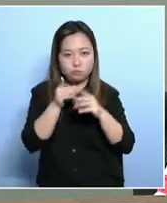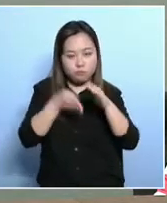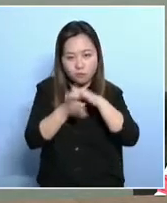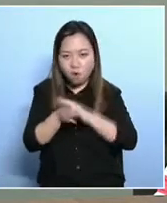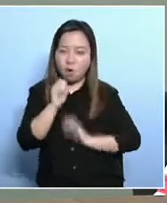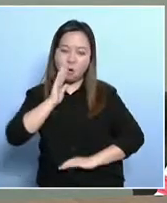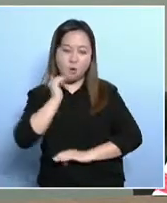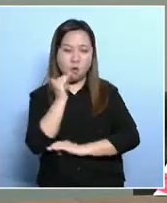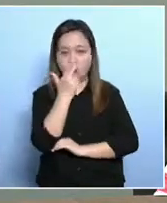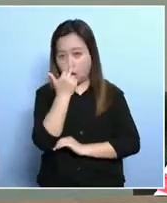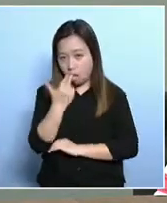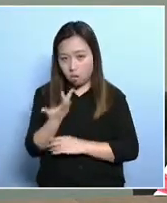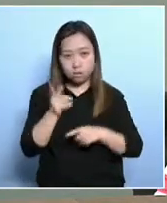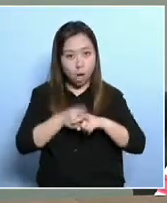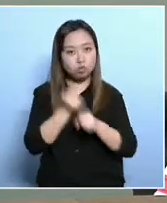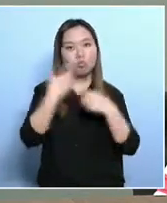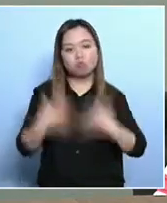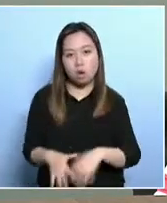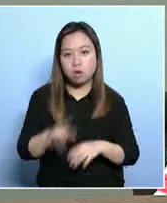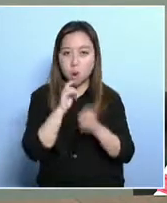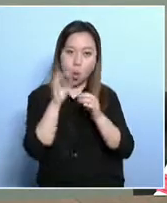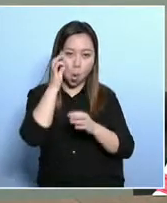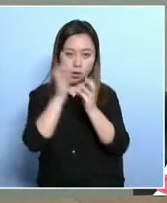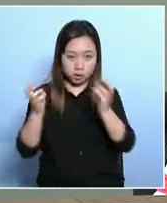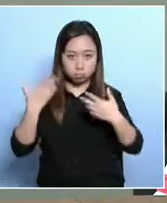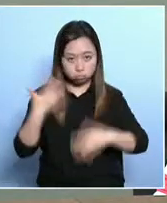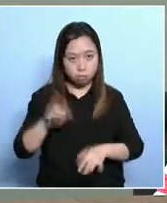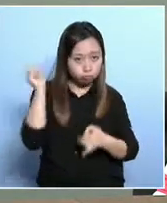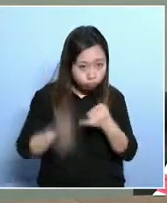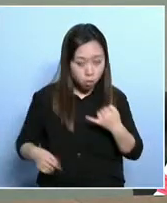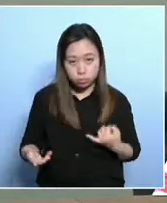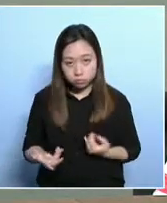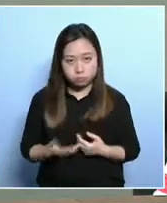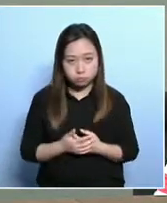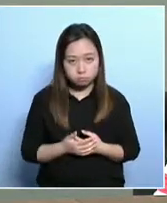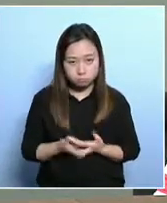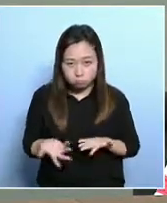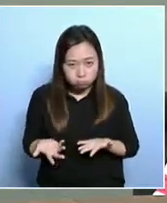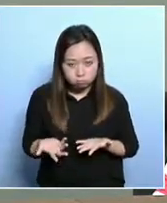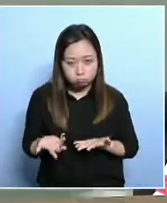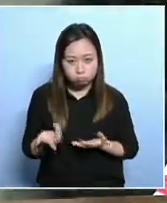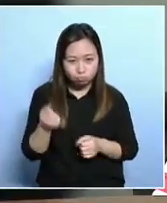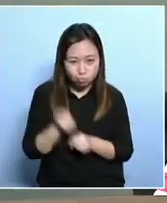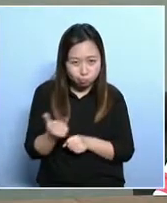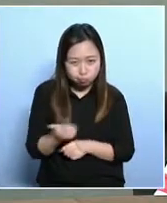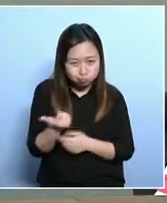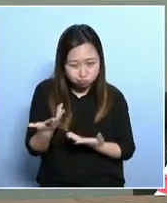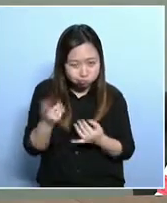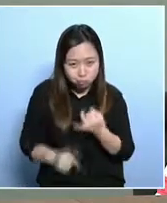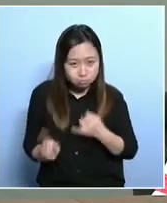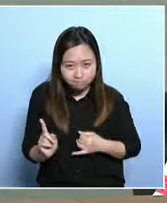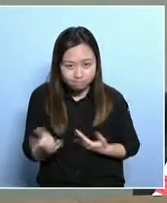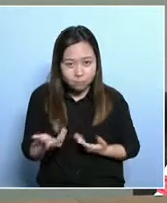Now, they go to the subdivided units and the rooftop housing,